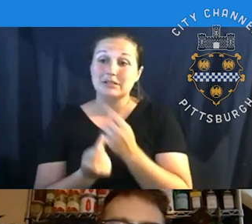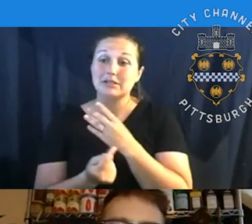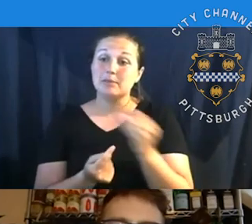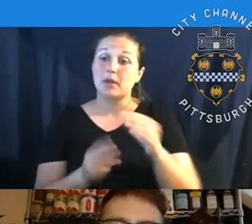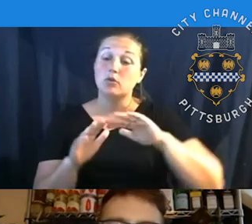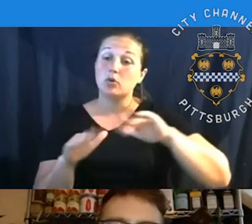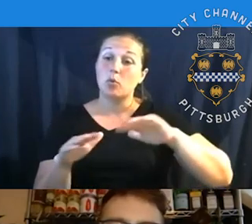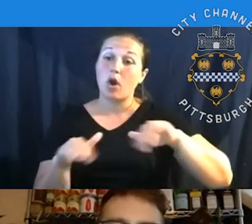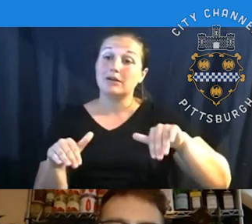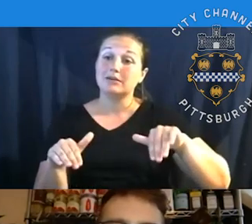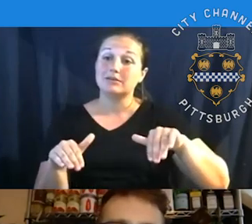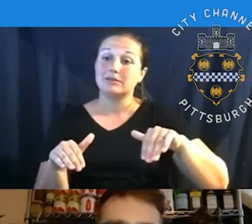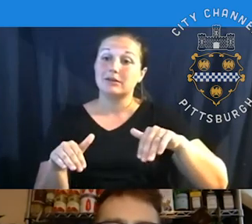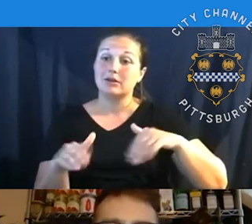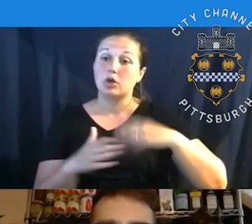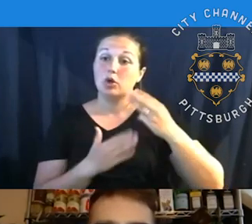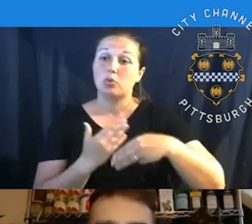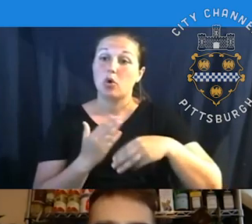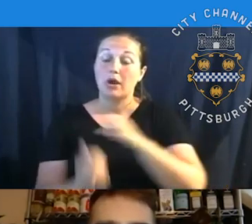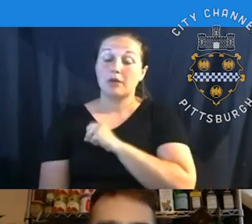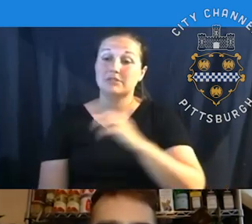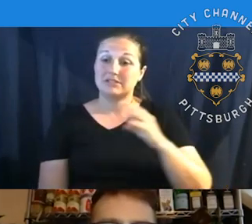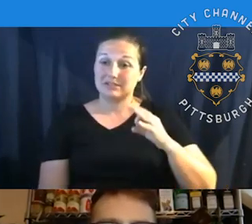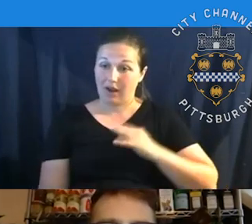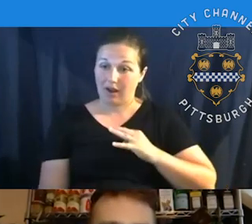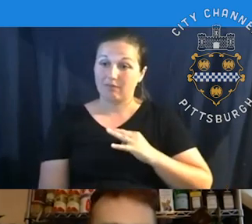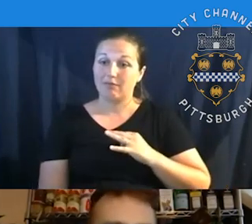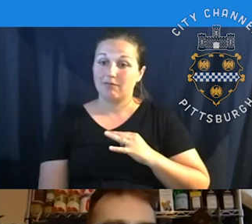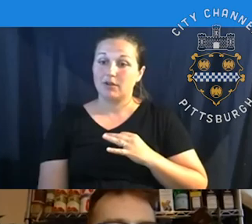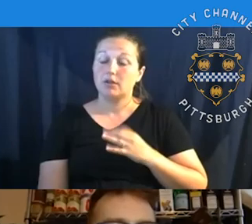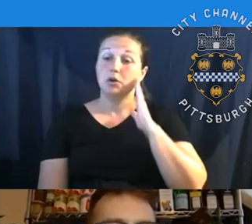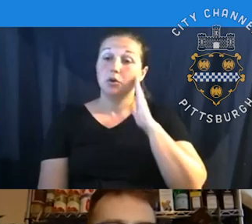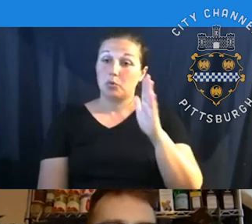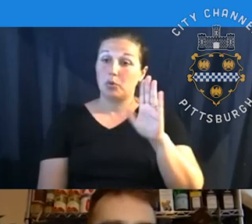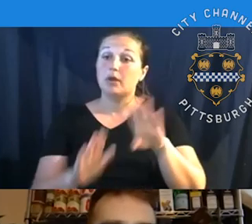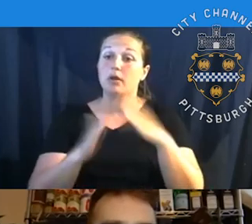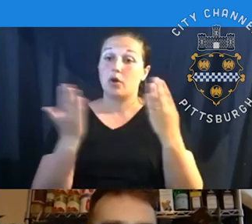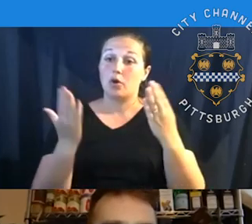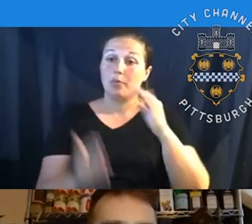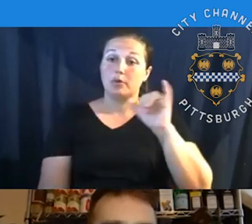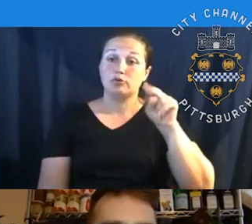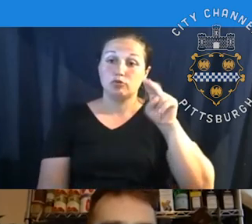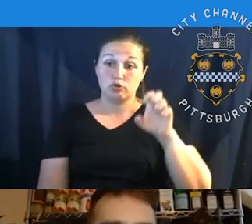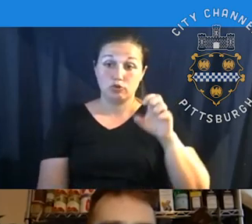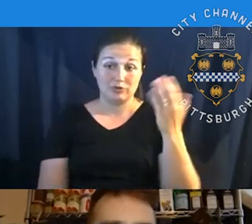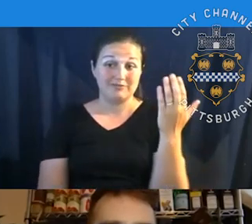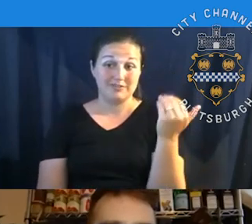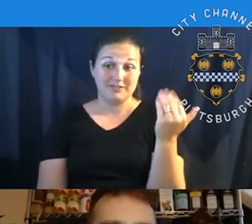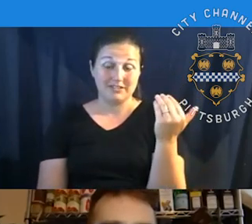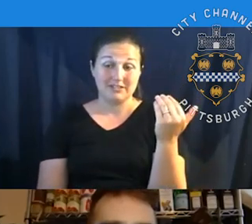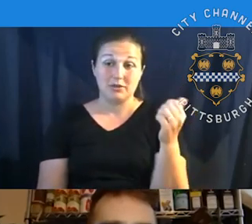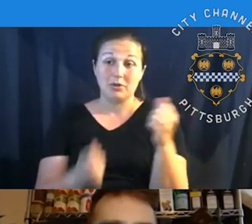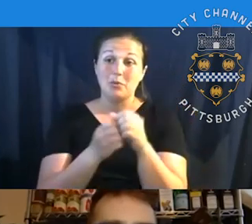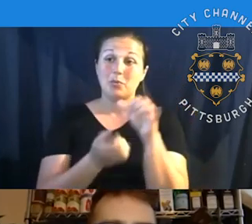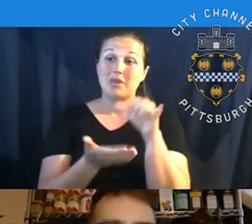aquatics program staff, June, uh, June, yes, June 15th. So, with the announcement, I think there was a press